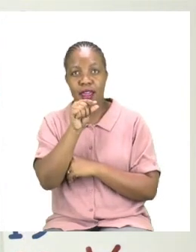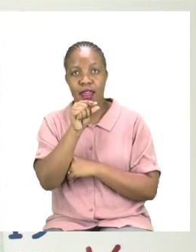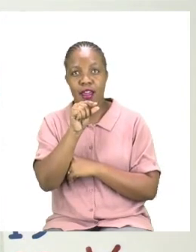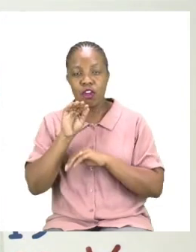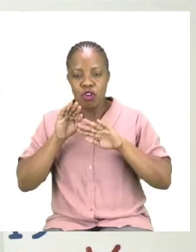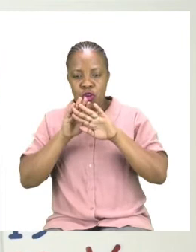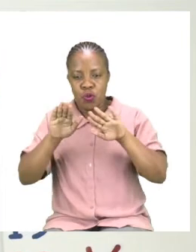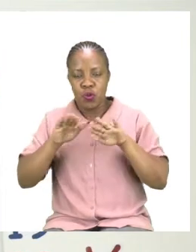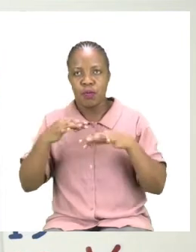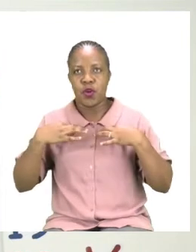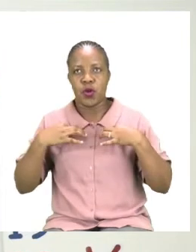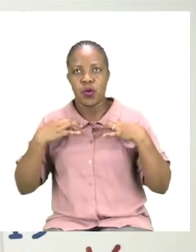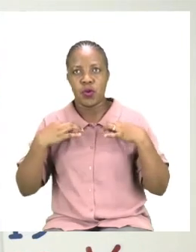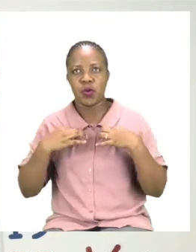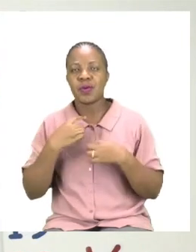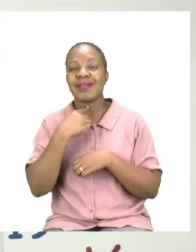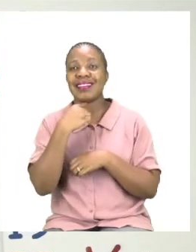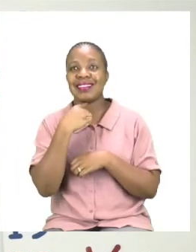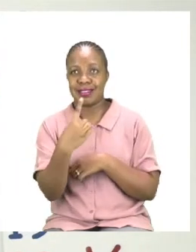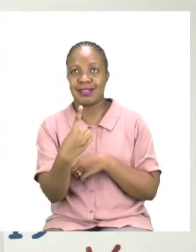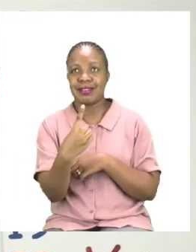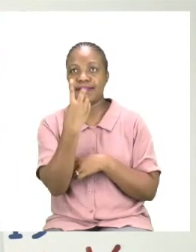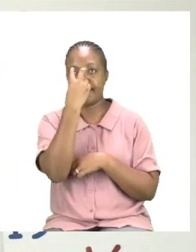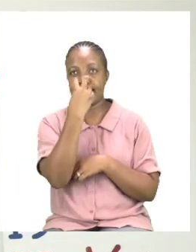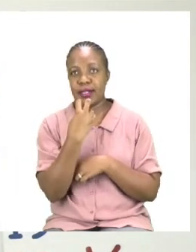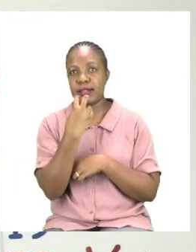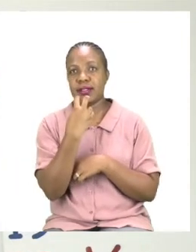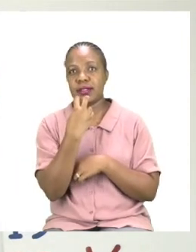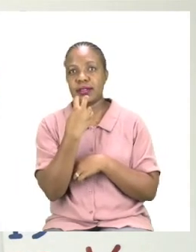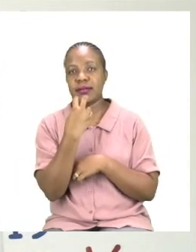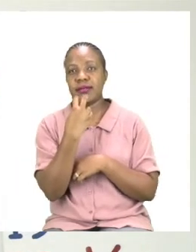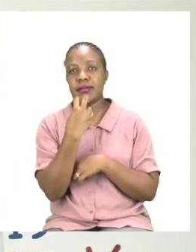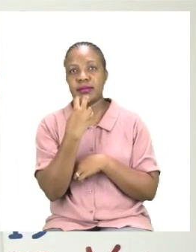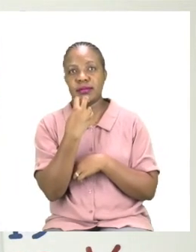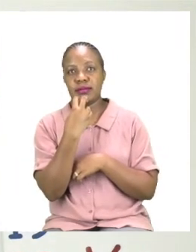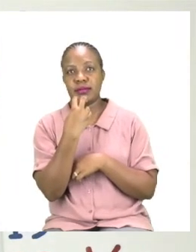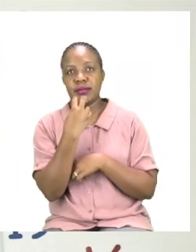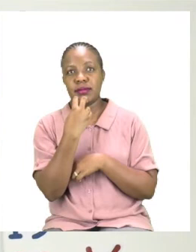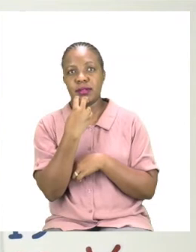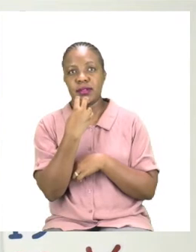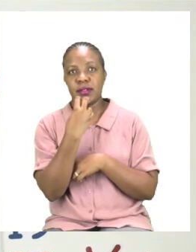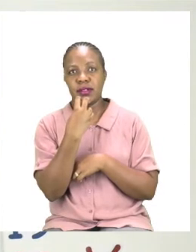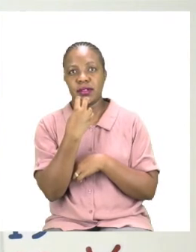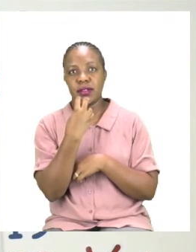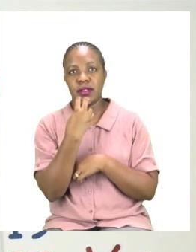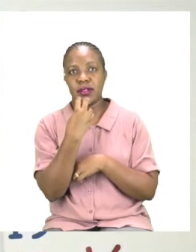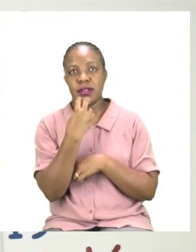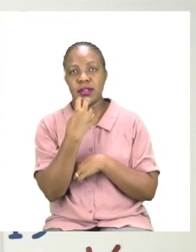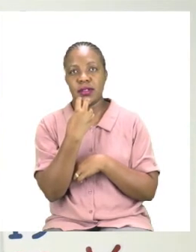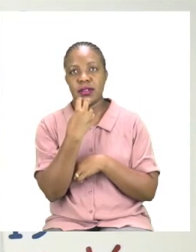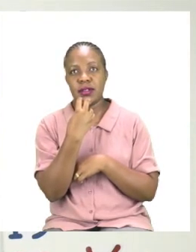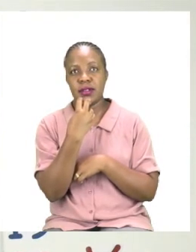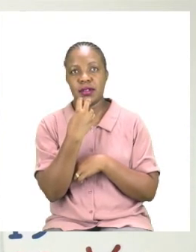costume is black. Now I have given you a swimming costume. Remember we